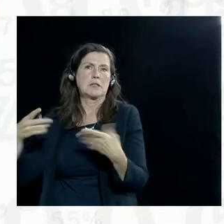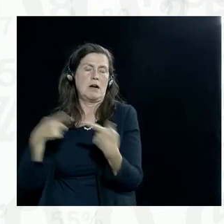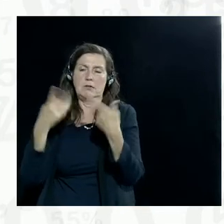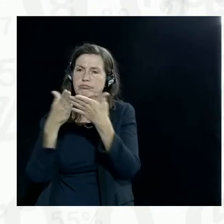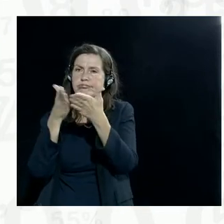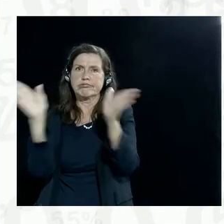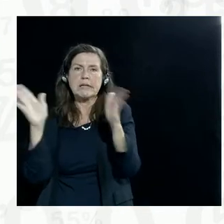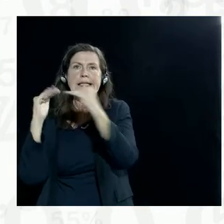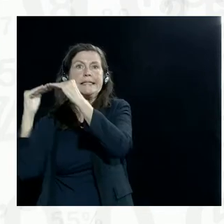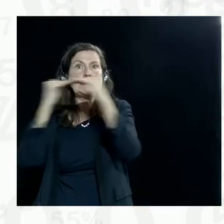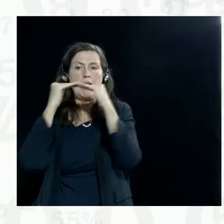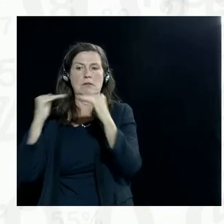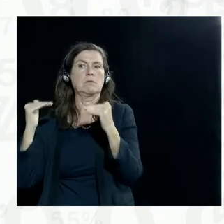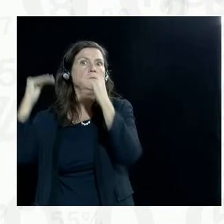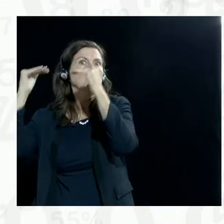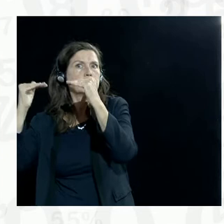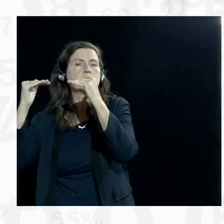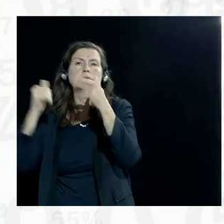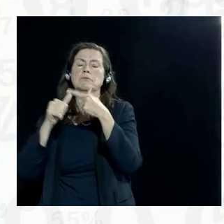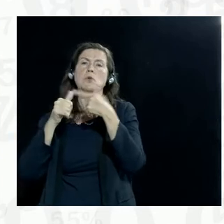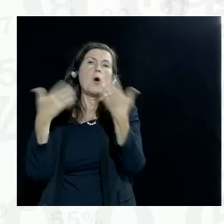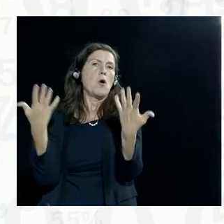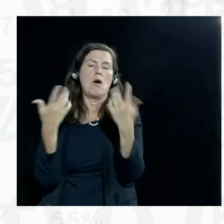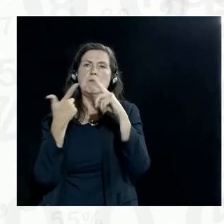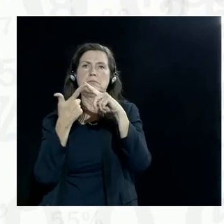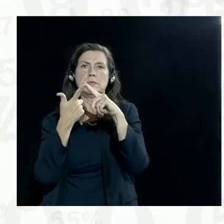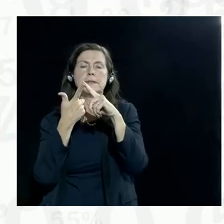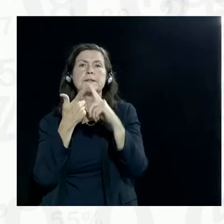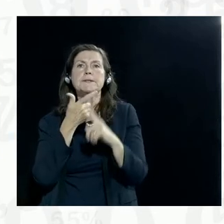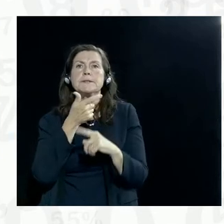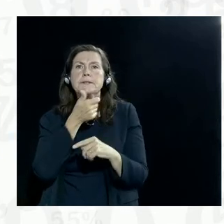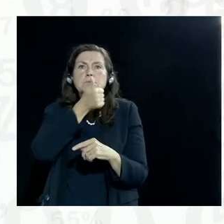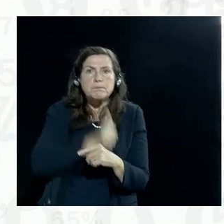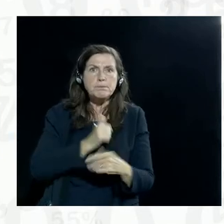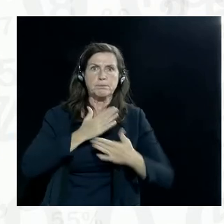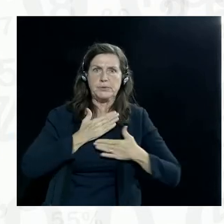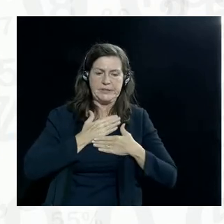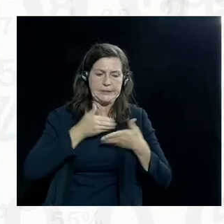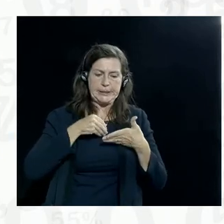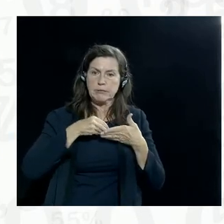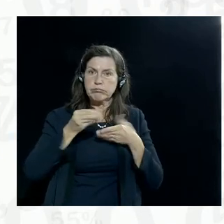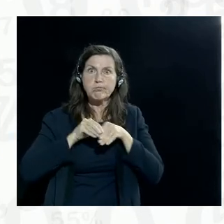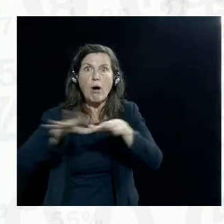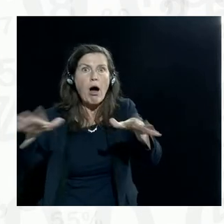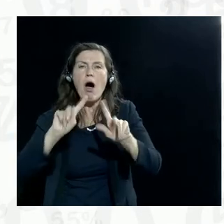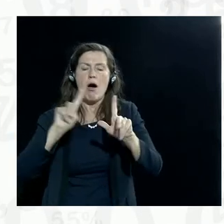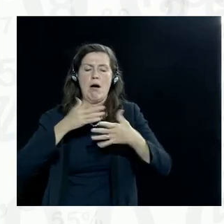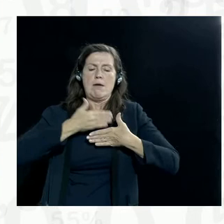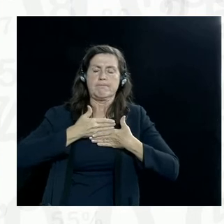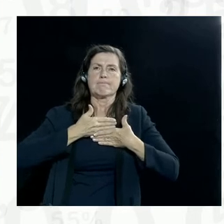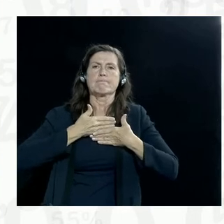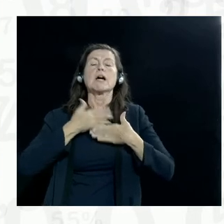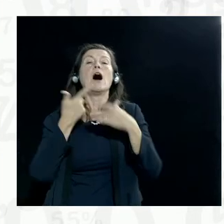regarding quality, privacy and transparency. Our first speaker can tell you all about that. James Lowry has researched